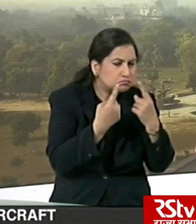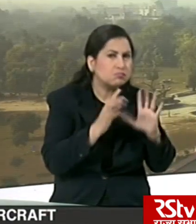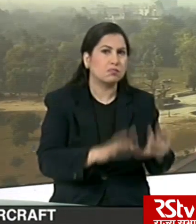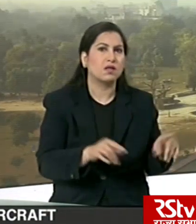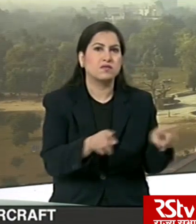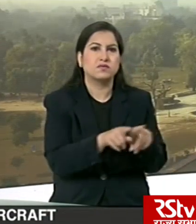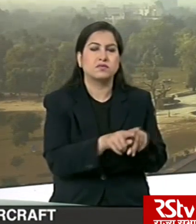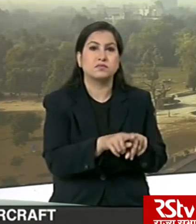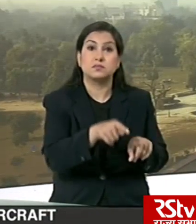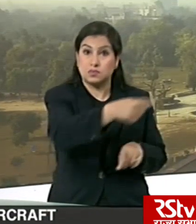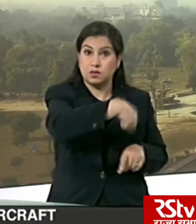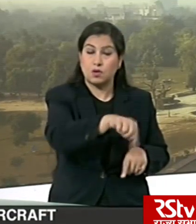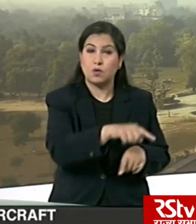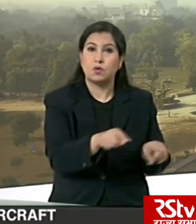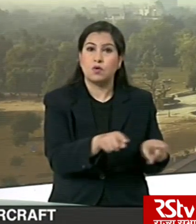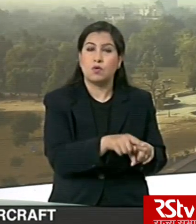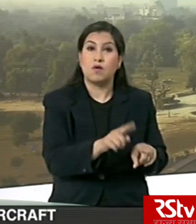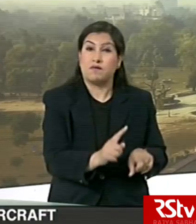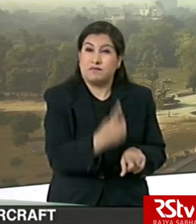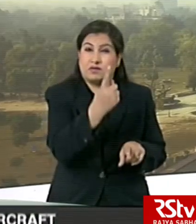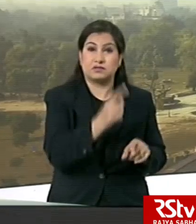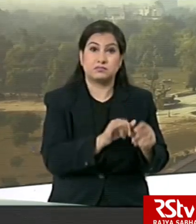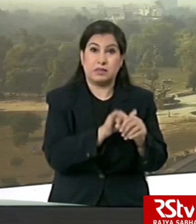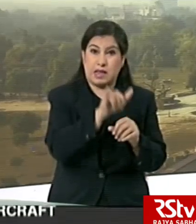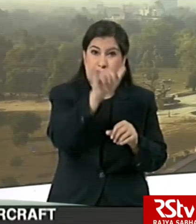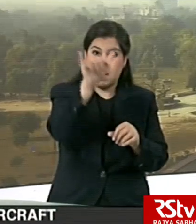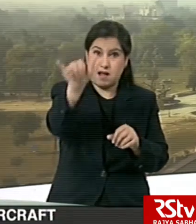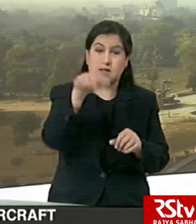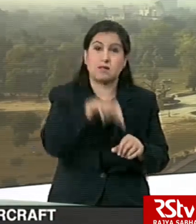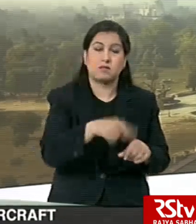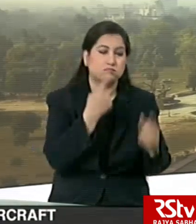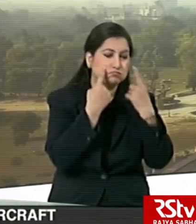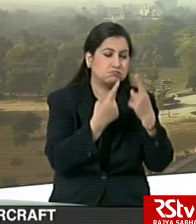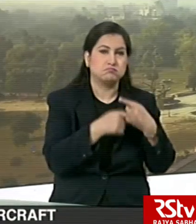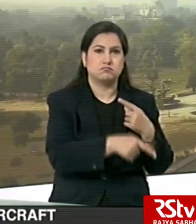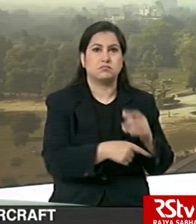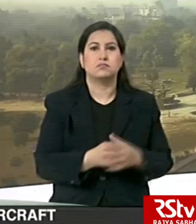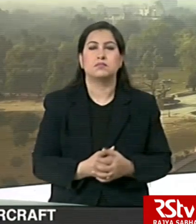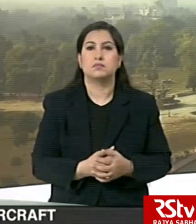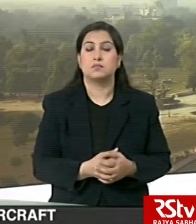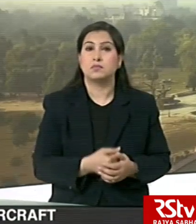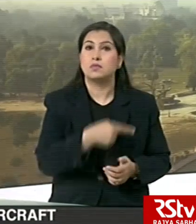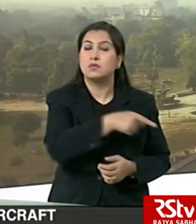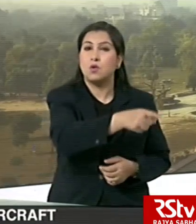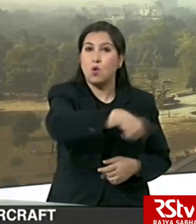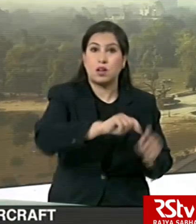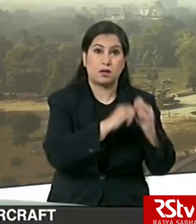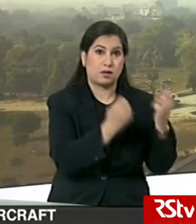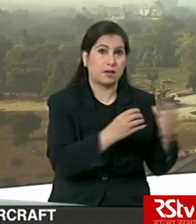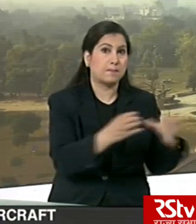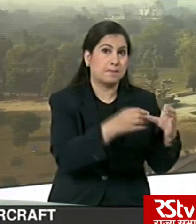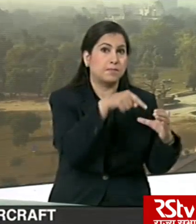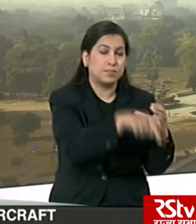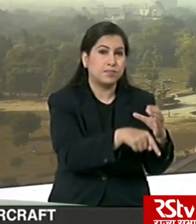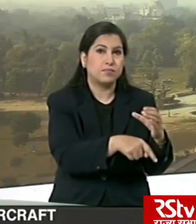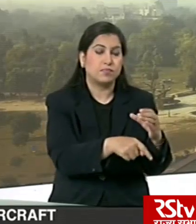and a team equipped to carry out the first test airlifted to the vessel. The crew from the aircraft carrier has been